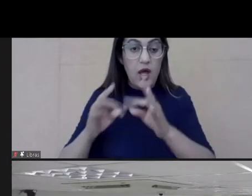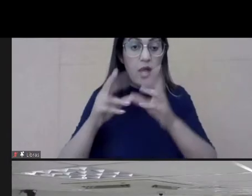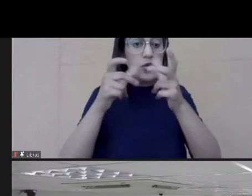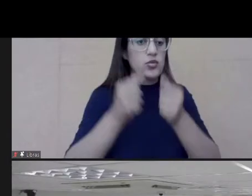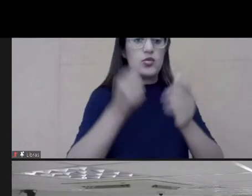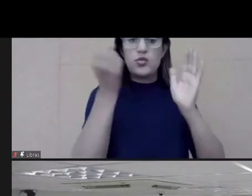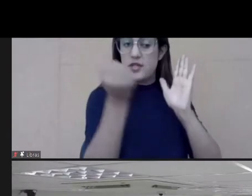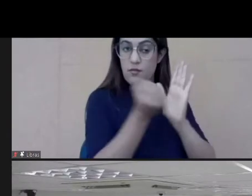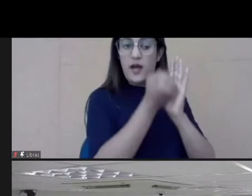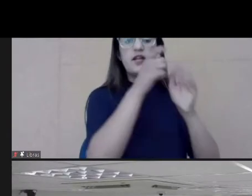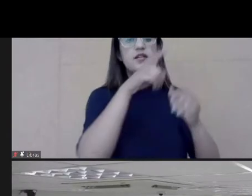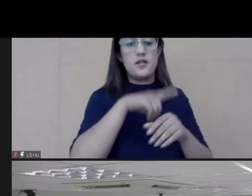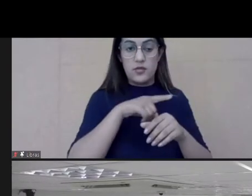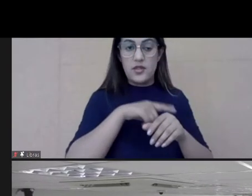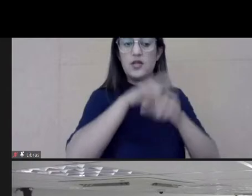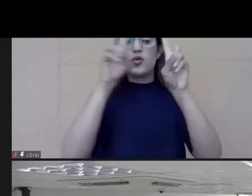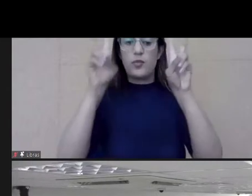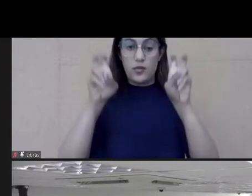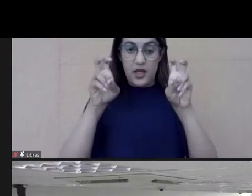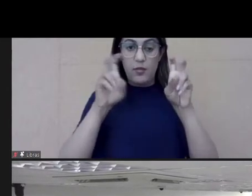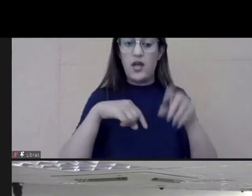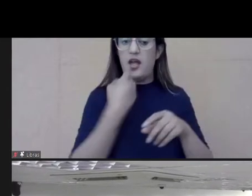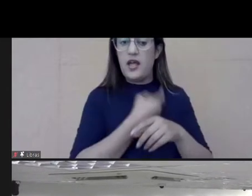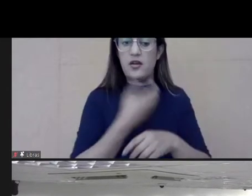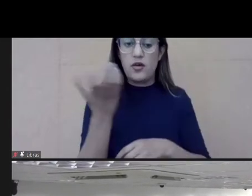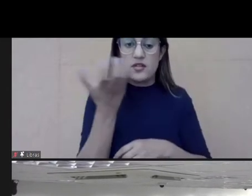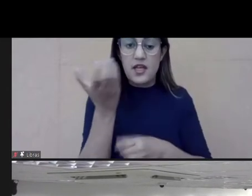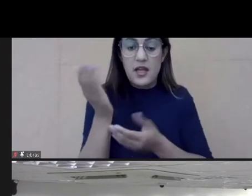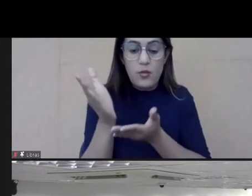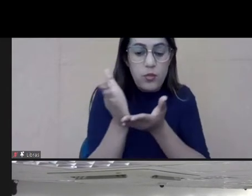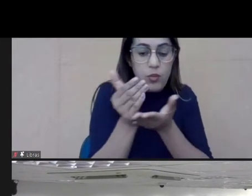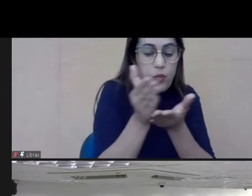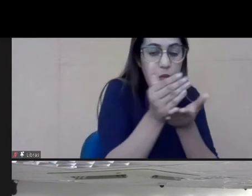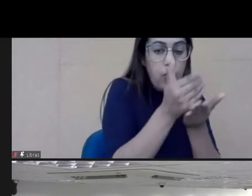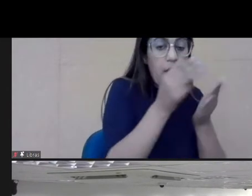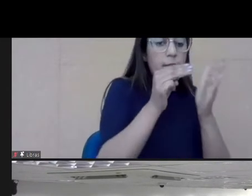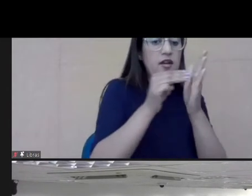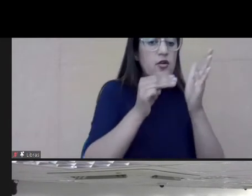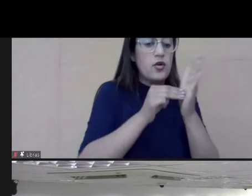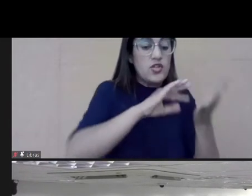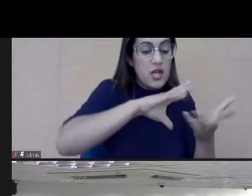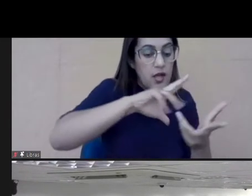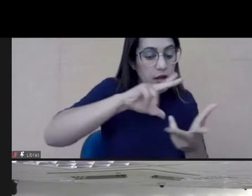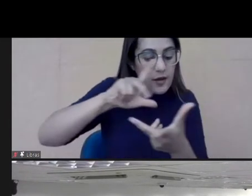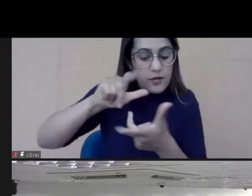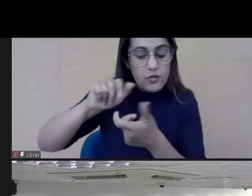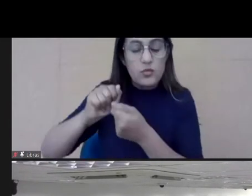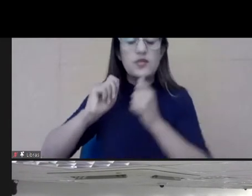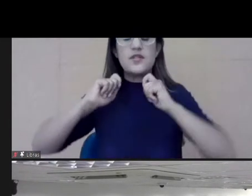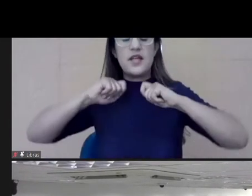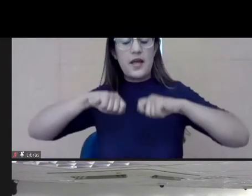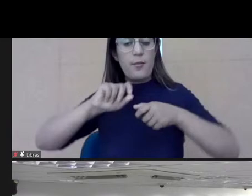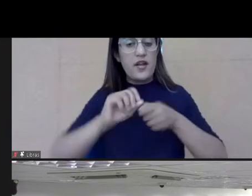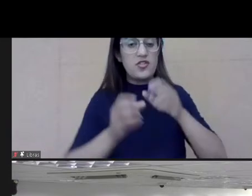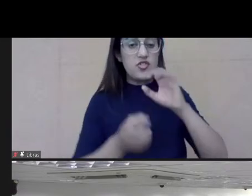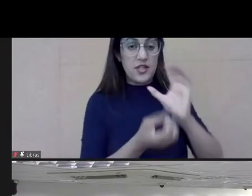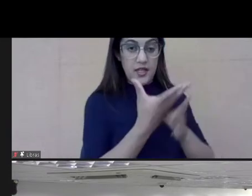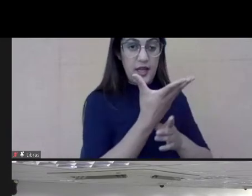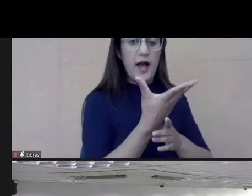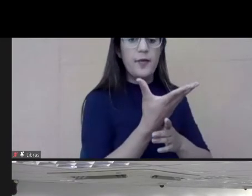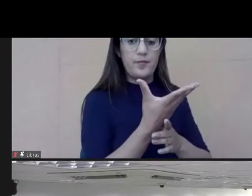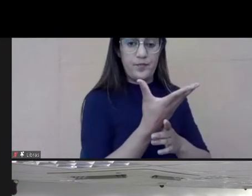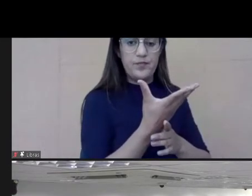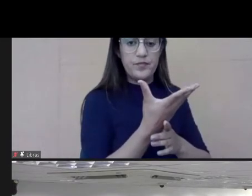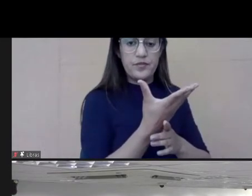project is to, collect the methodologies from around the world and be able to create that in an accessible manner and